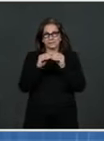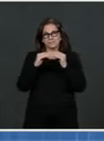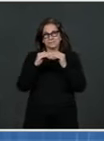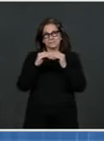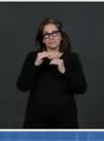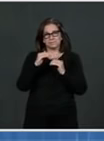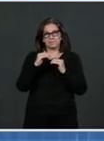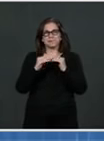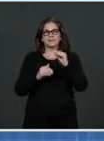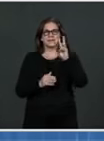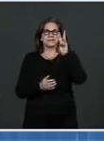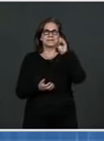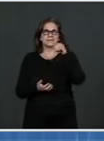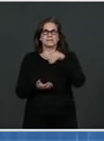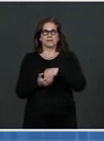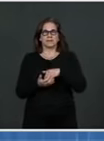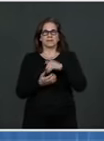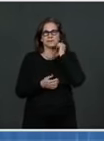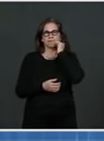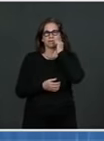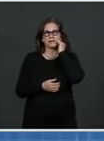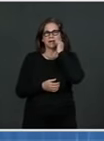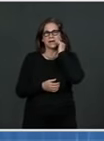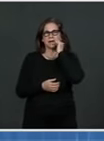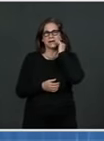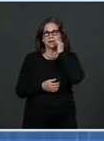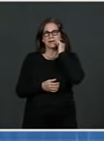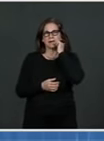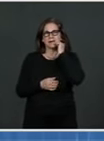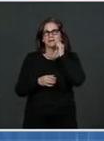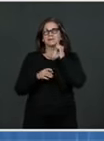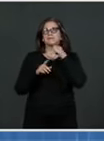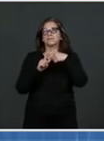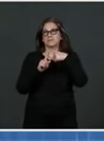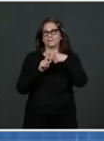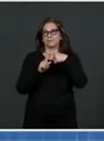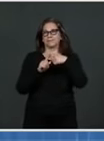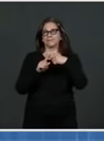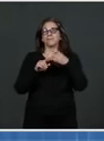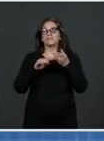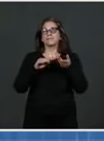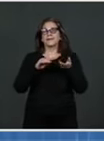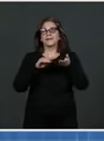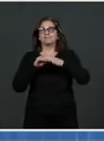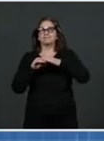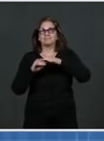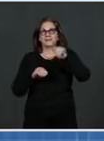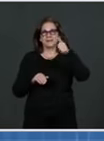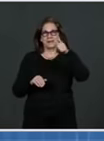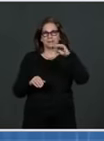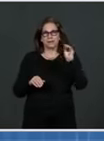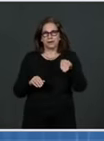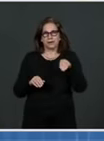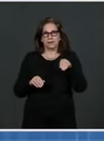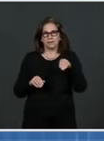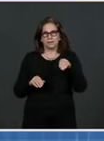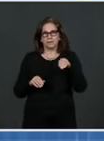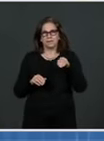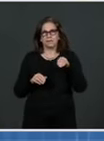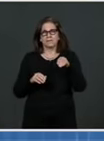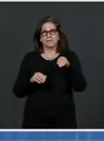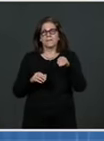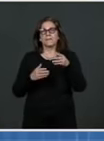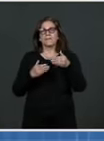This is a 10 percent increase compared to the prior seven-day period. Hospitalizations have also